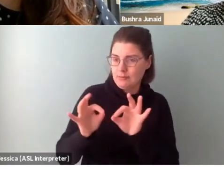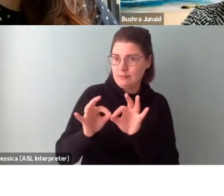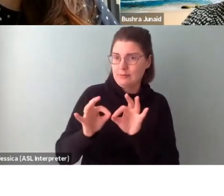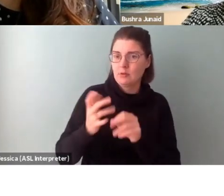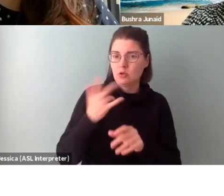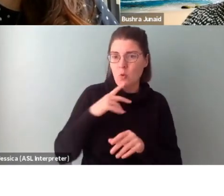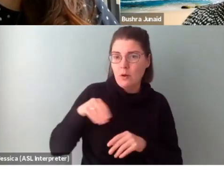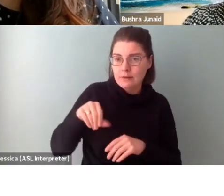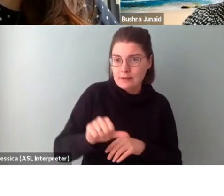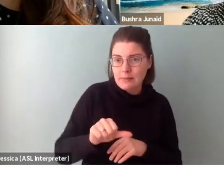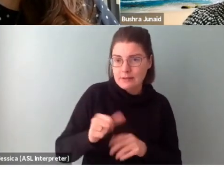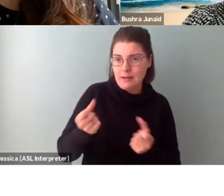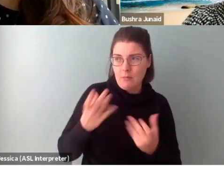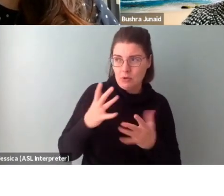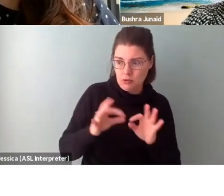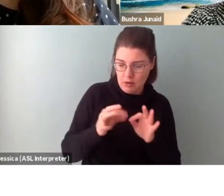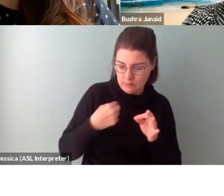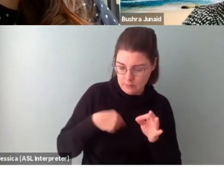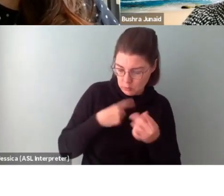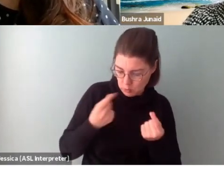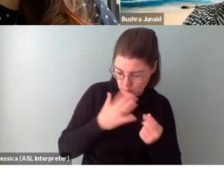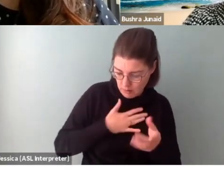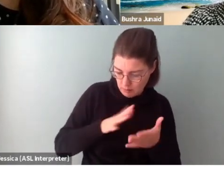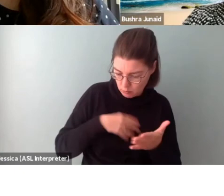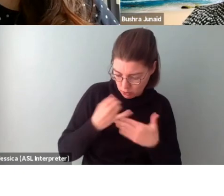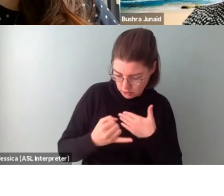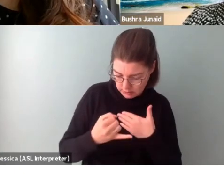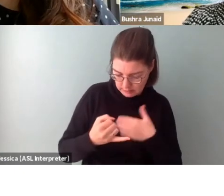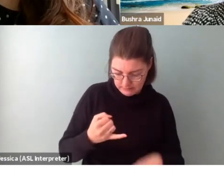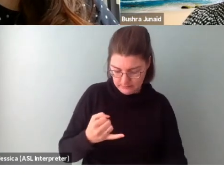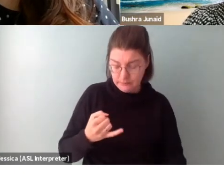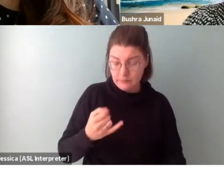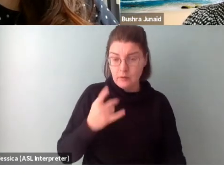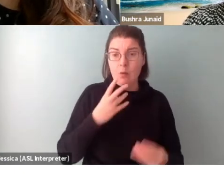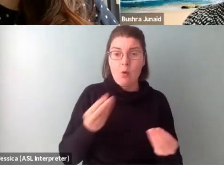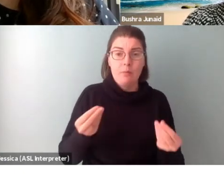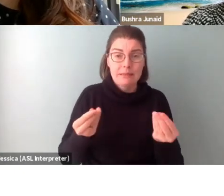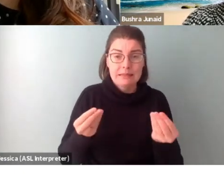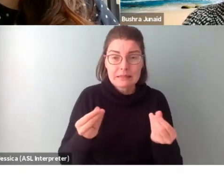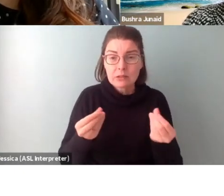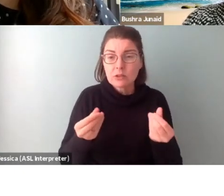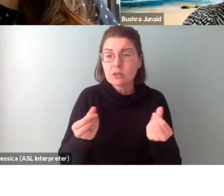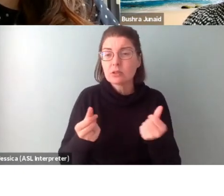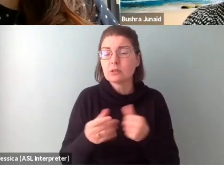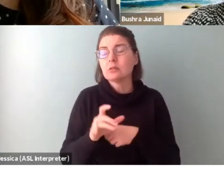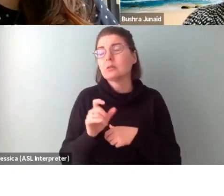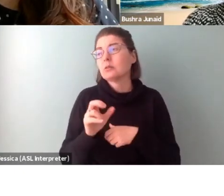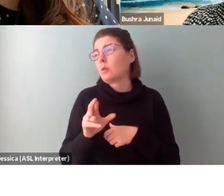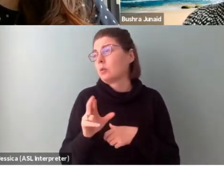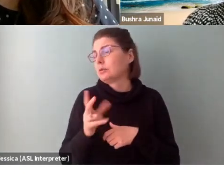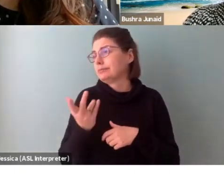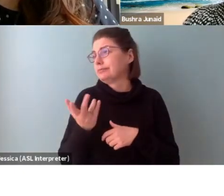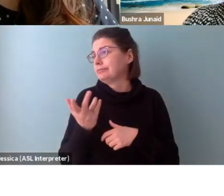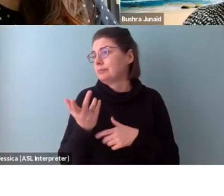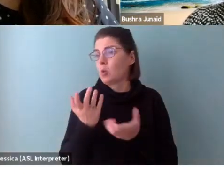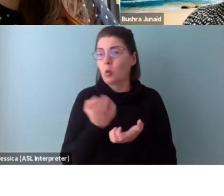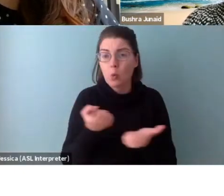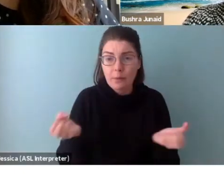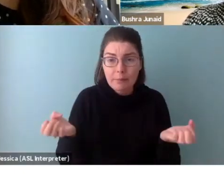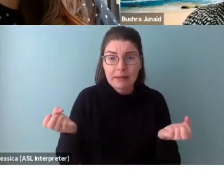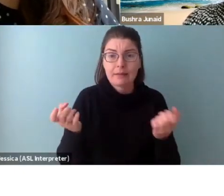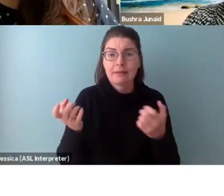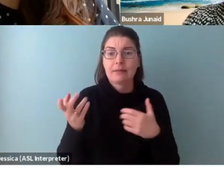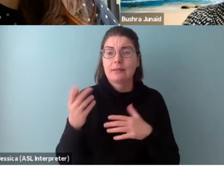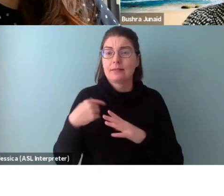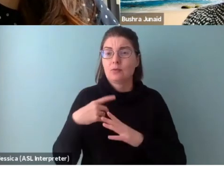What is it, you know, going to cost me, you know, if I'm in terms of material costs, you know, equipment costs,